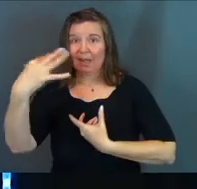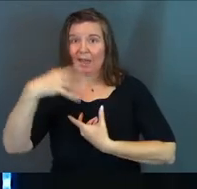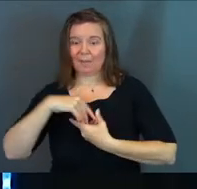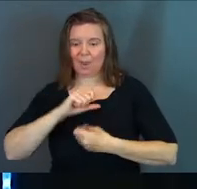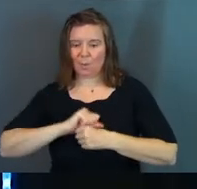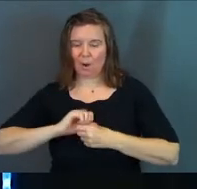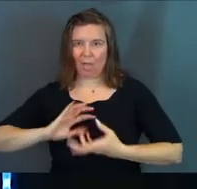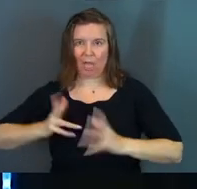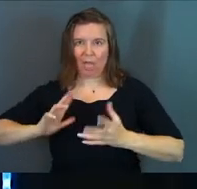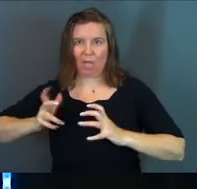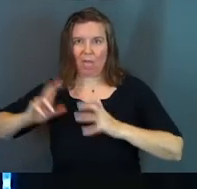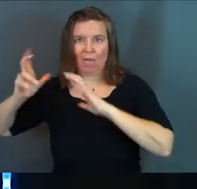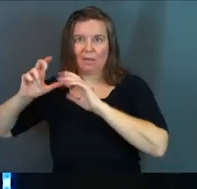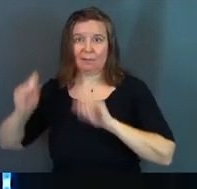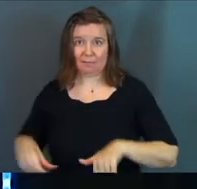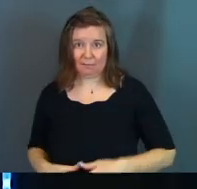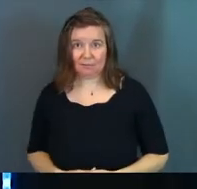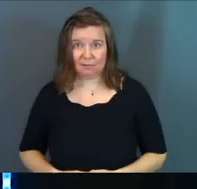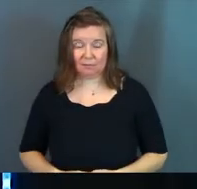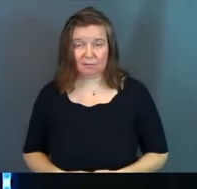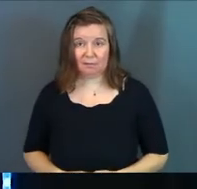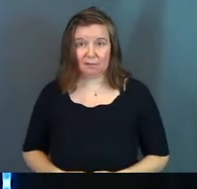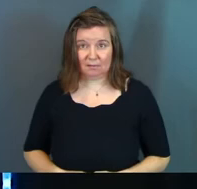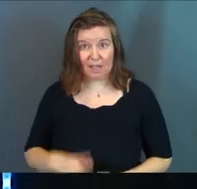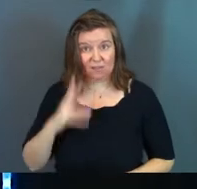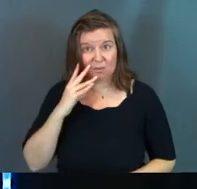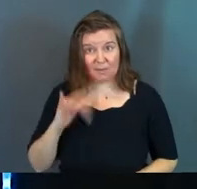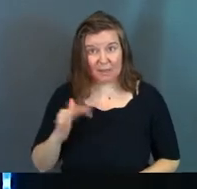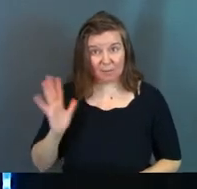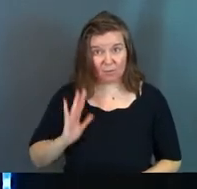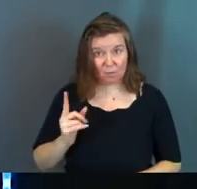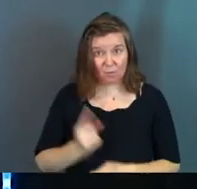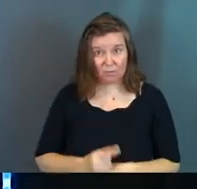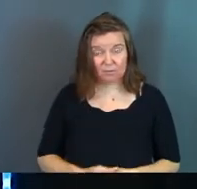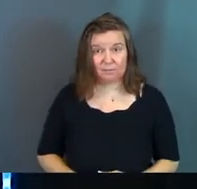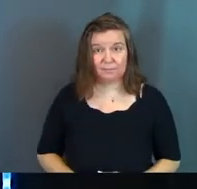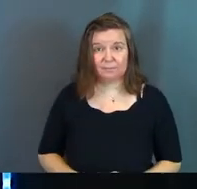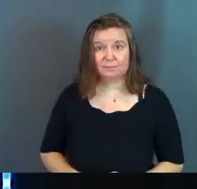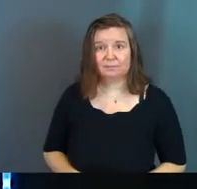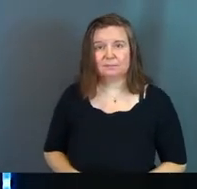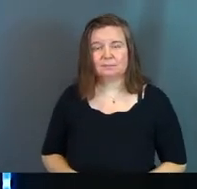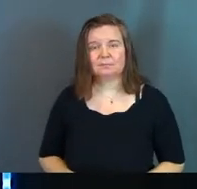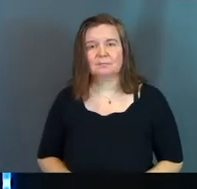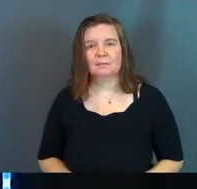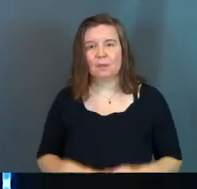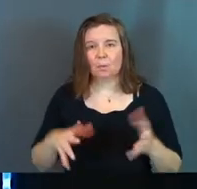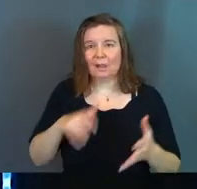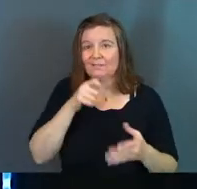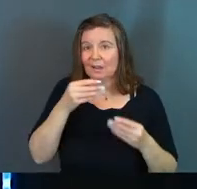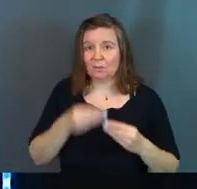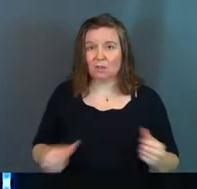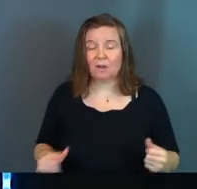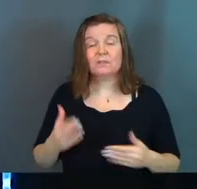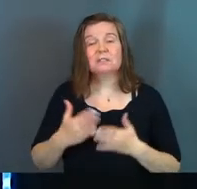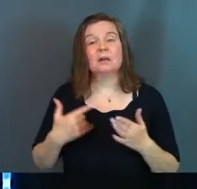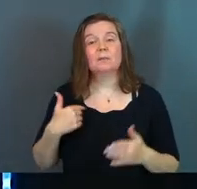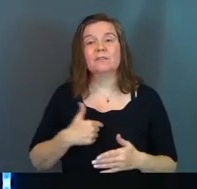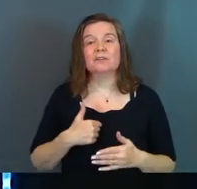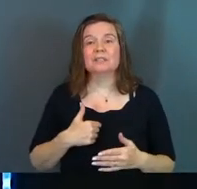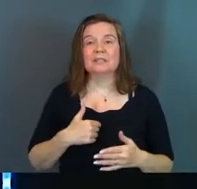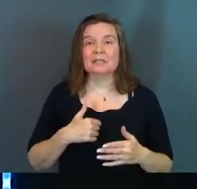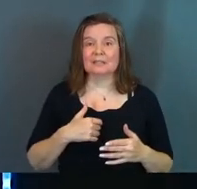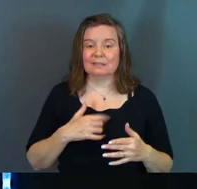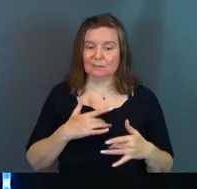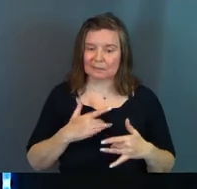all kinds of havoc in your relationship. And you've experienced that. We left it unresolved. And some of us, it's our